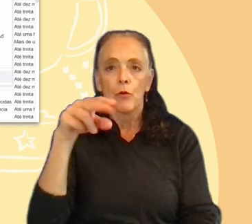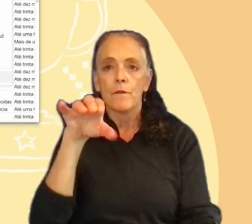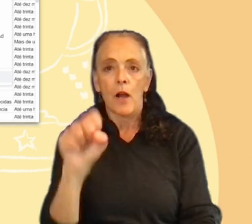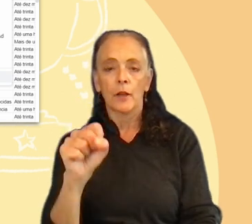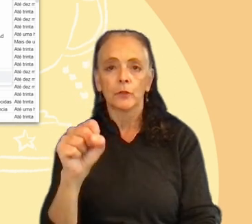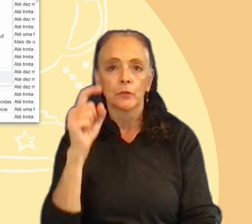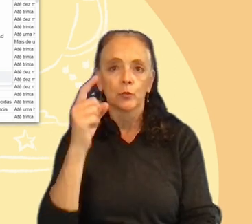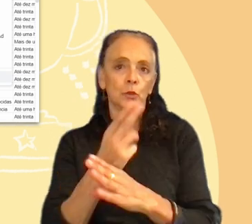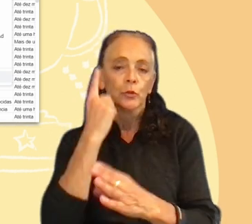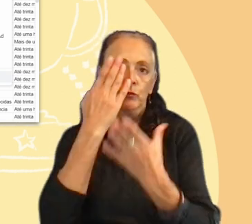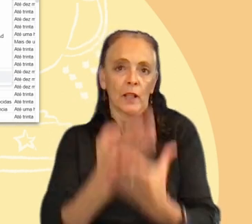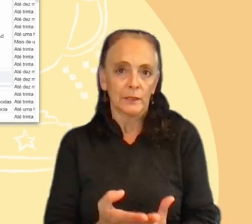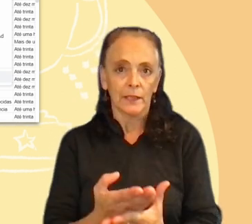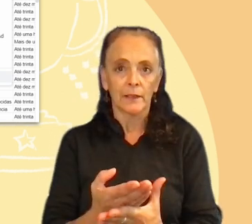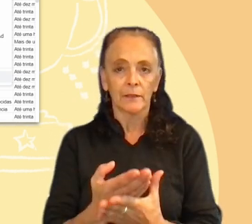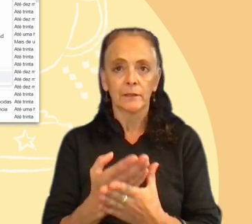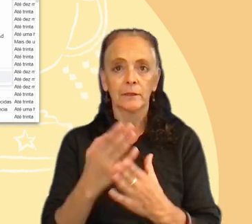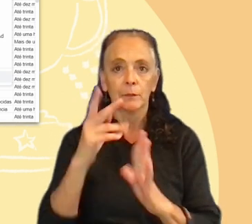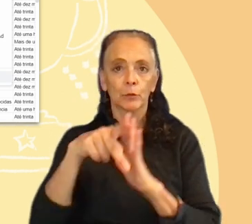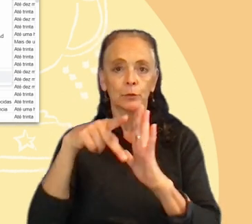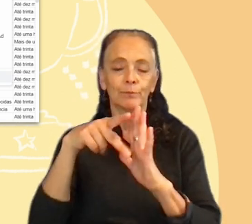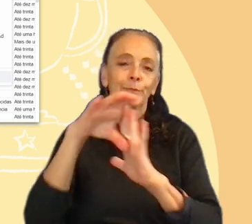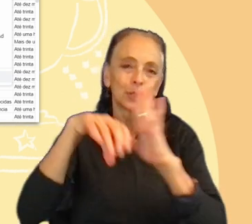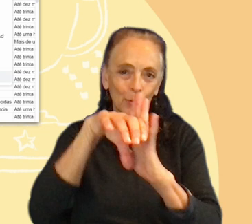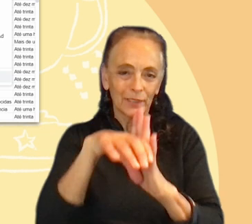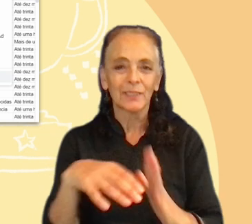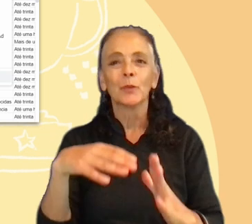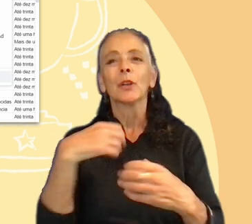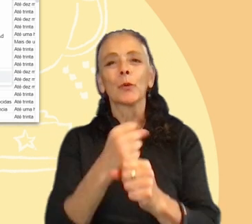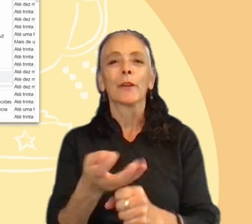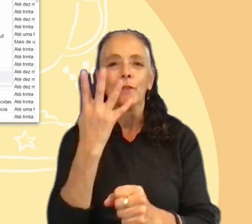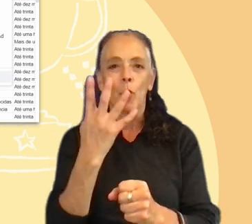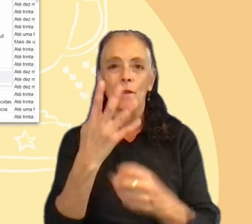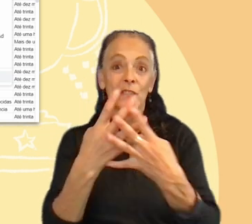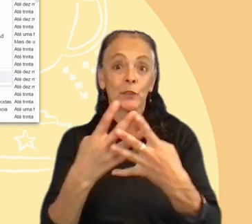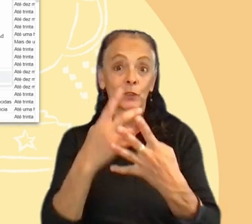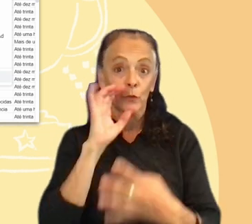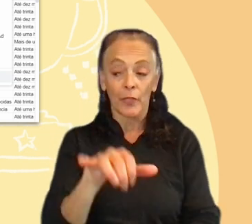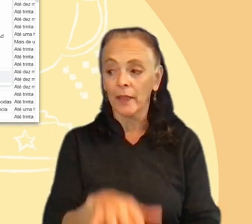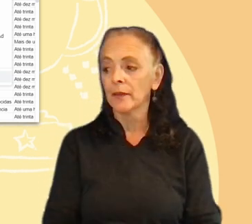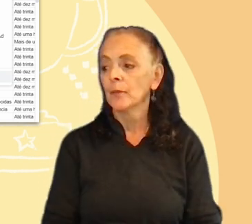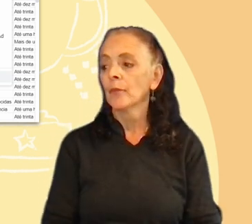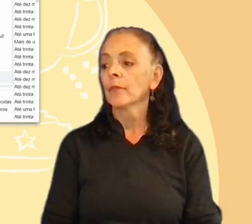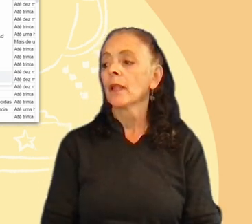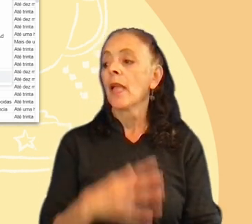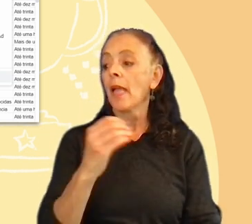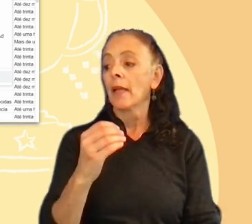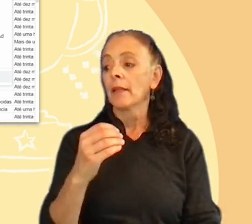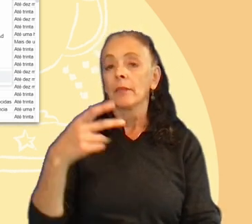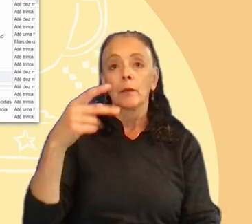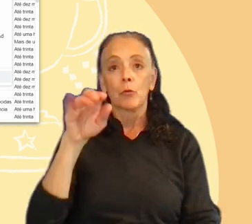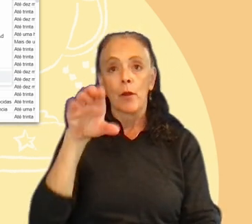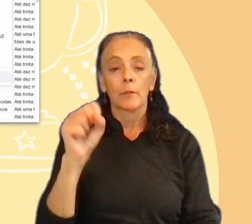-personas. So, we created four main filters for this. And these parameters were saved